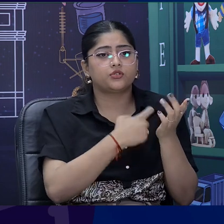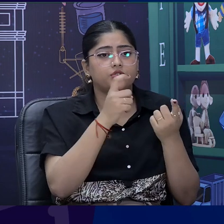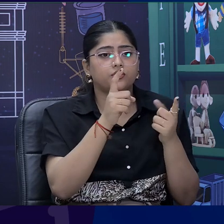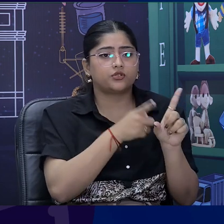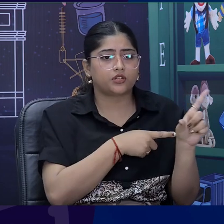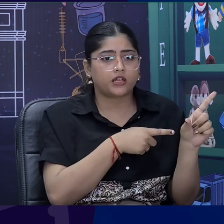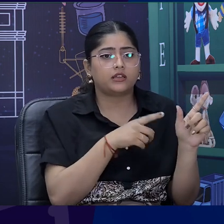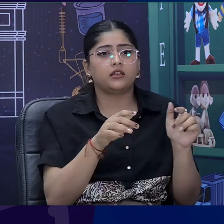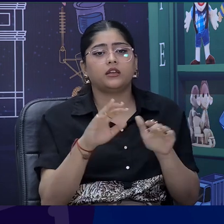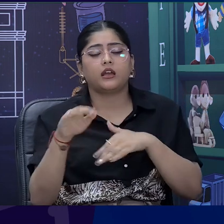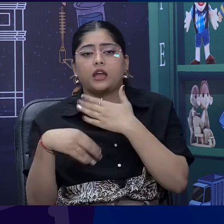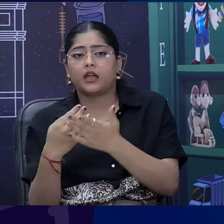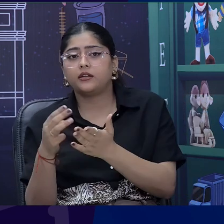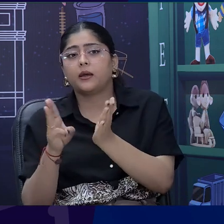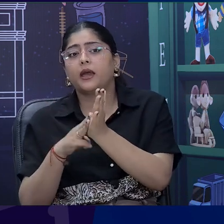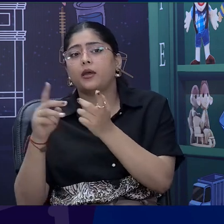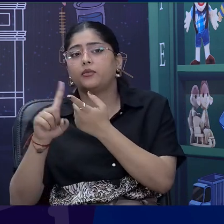see the third one ma'am. Okay.